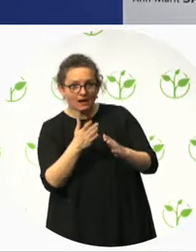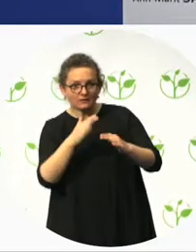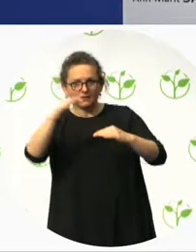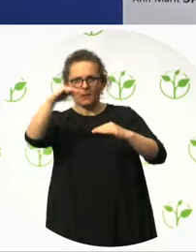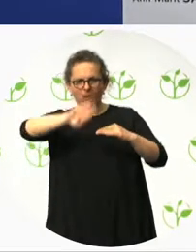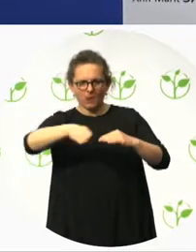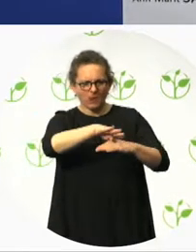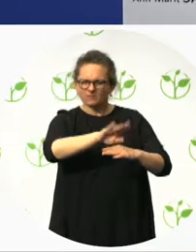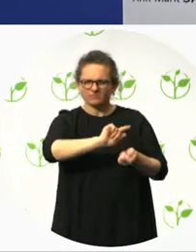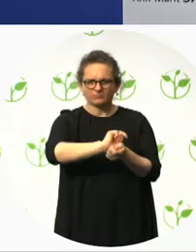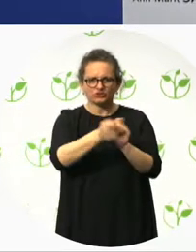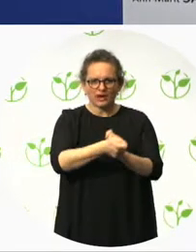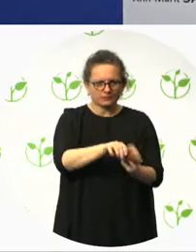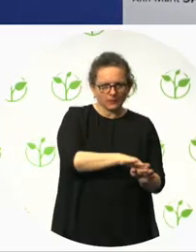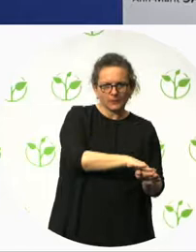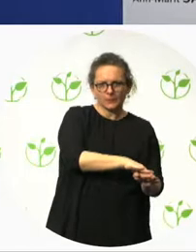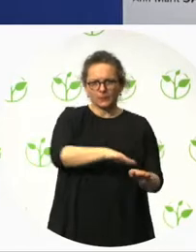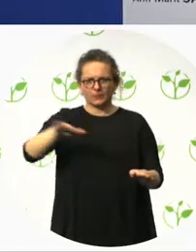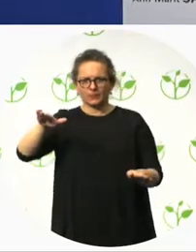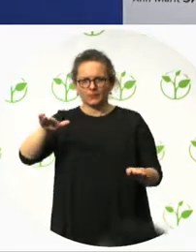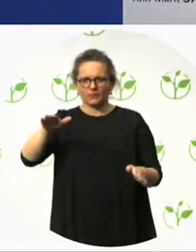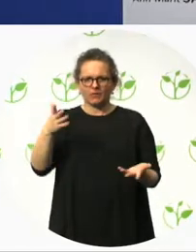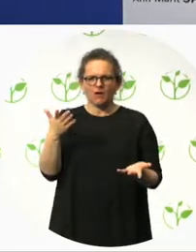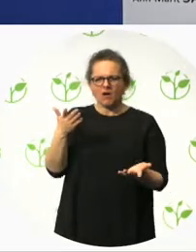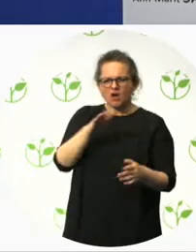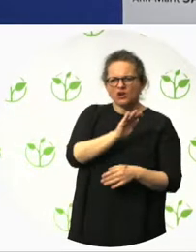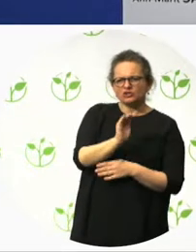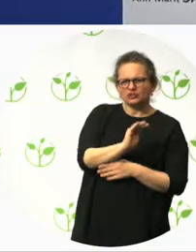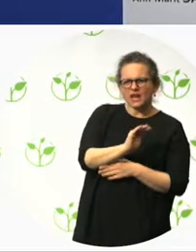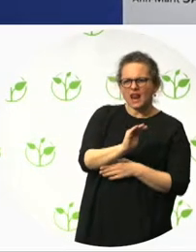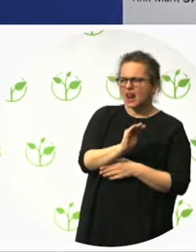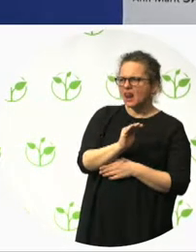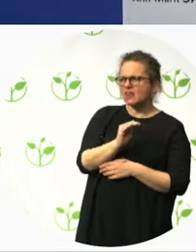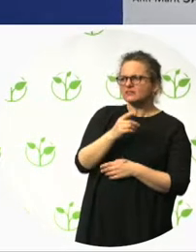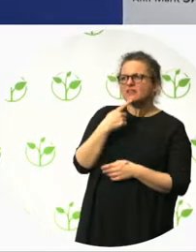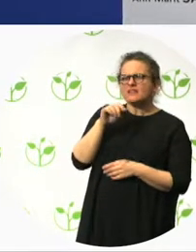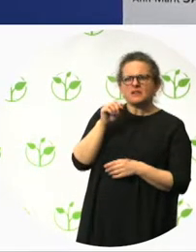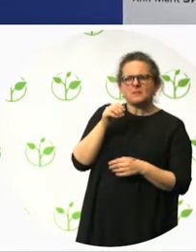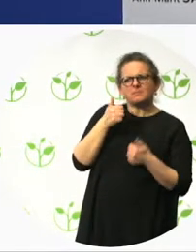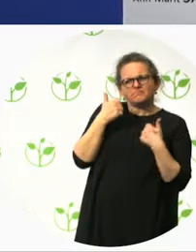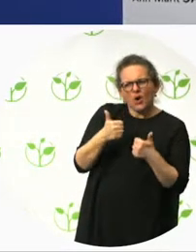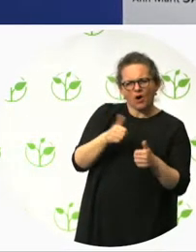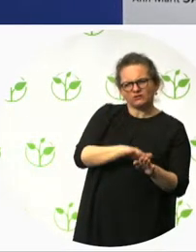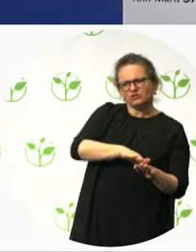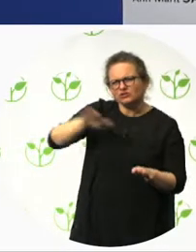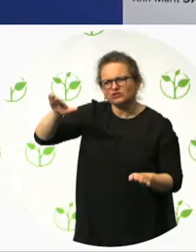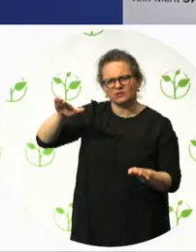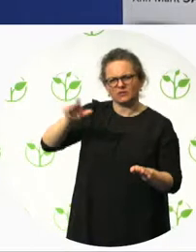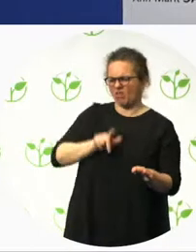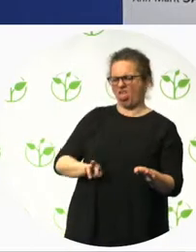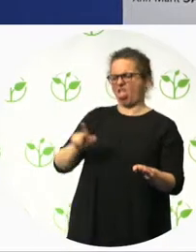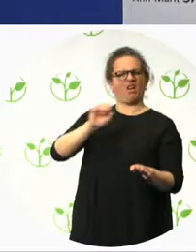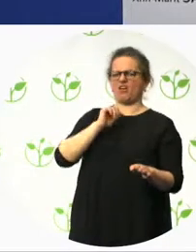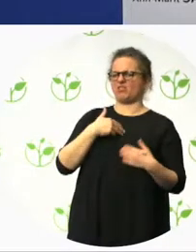I suppose, in one cartoon, what is universal design? How do we all access the same building,